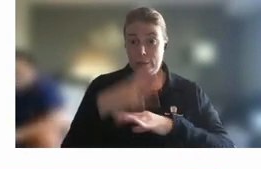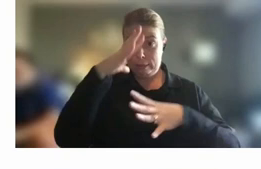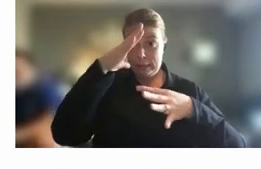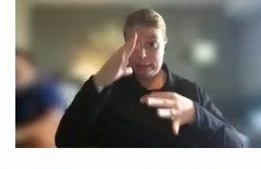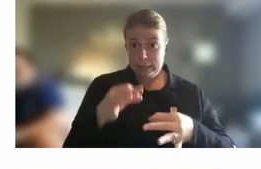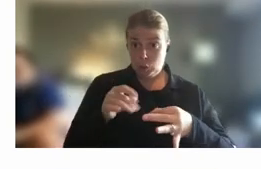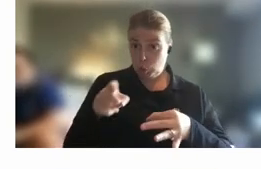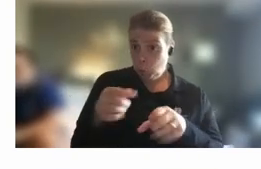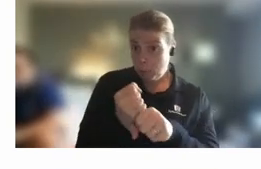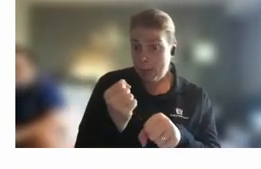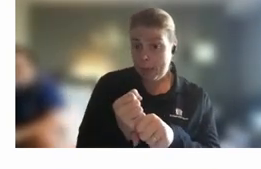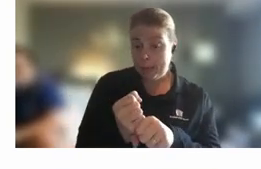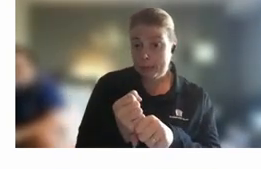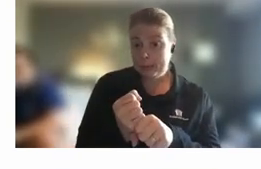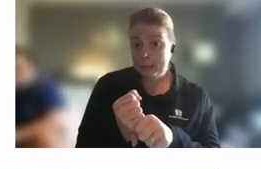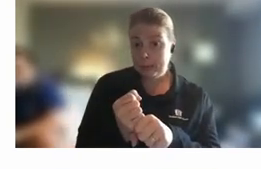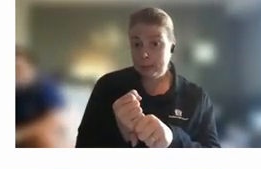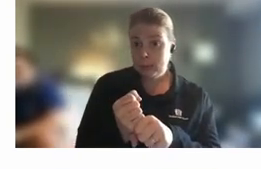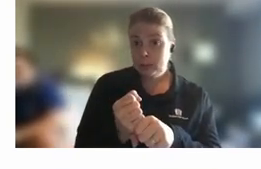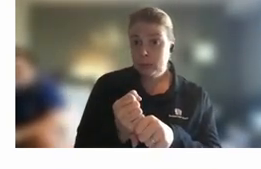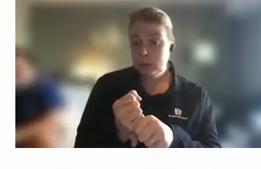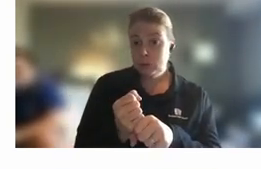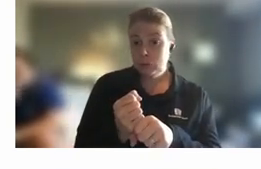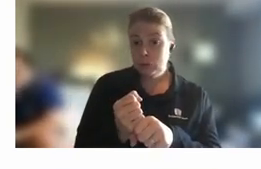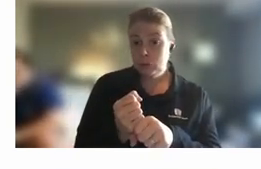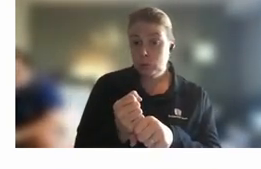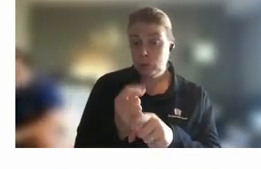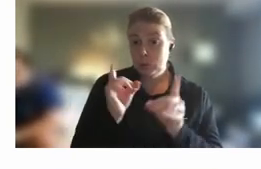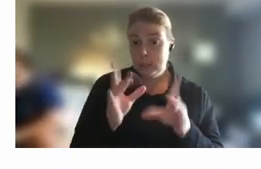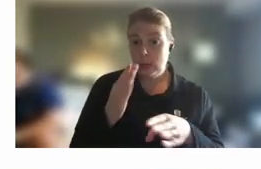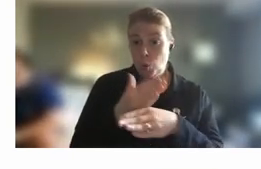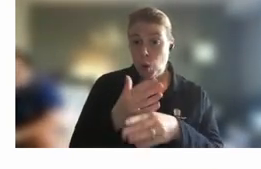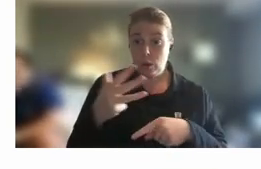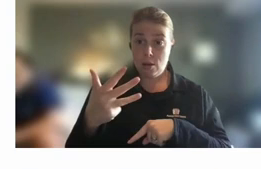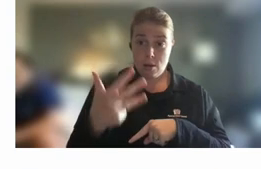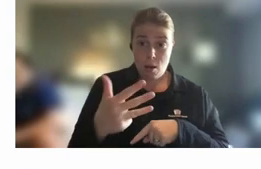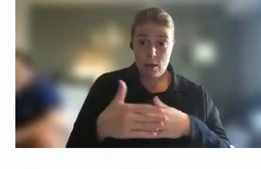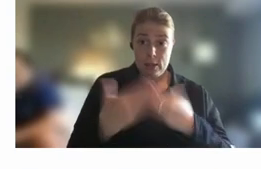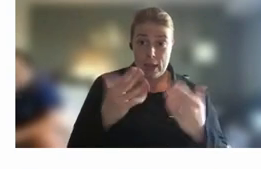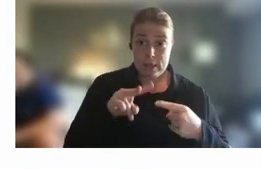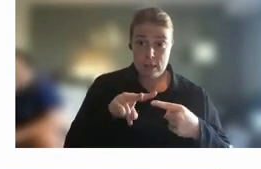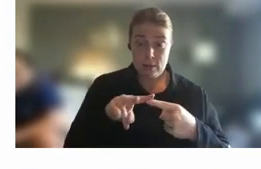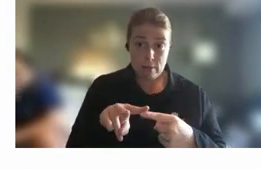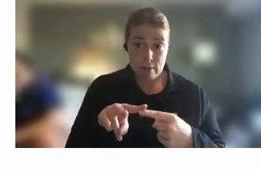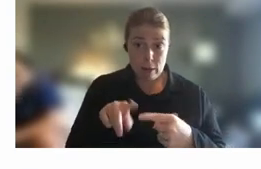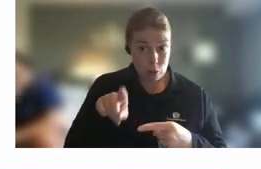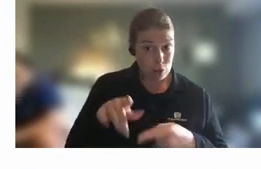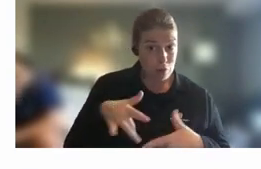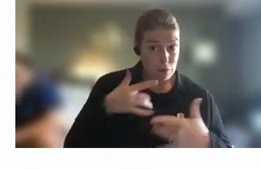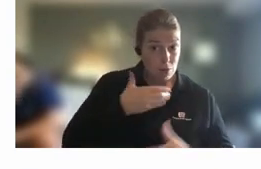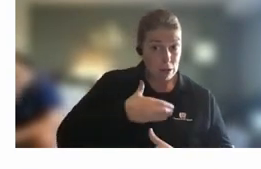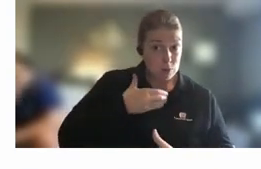made to go uh nine days a fortnight um i wondered whether or not you would feel comfortable sharing